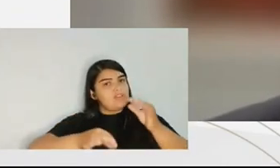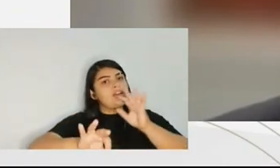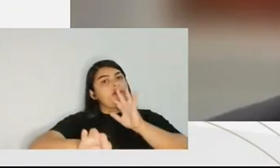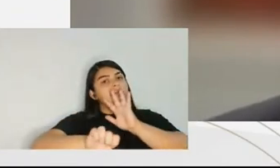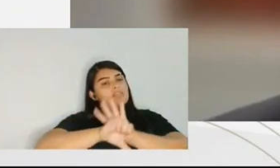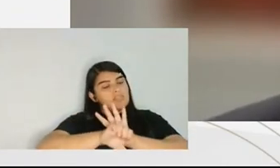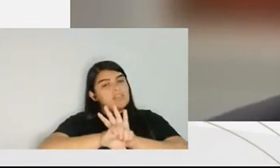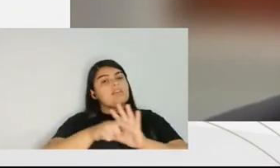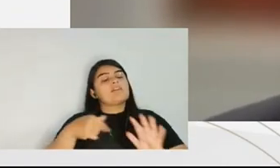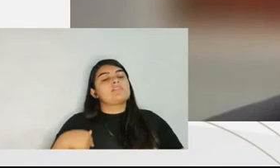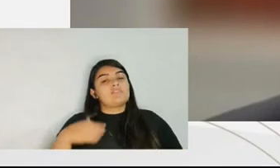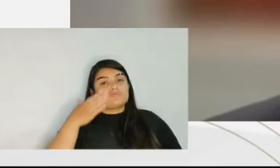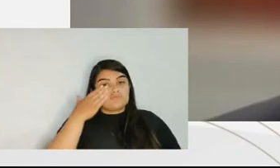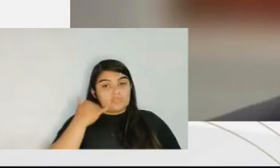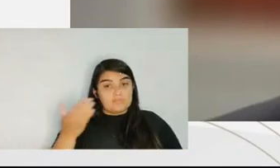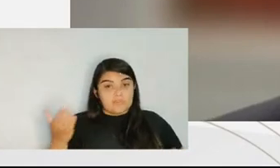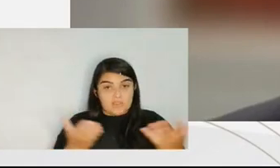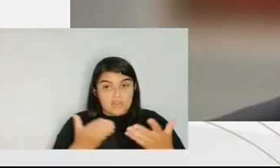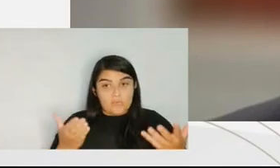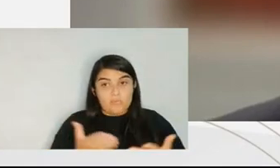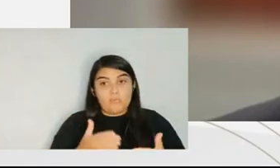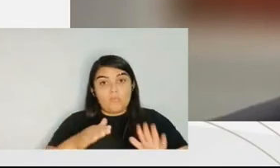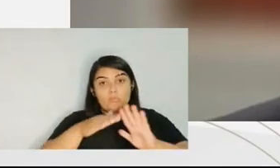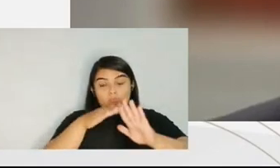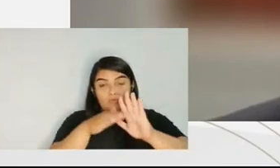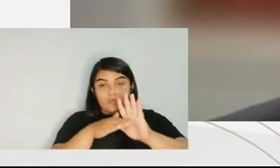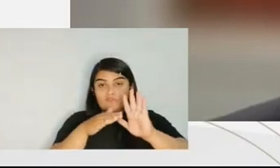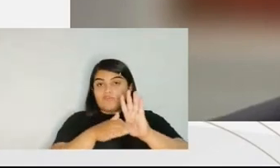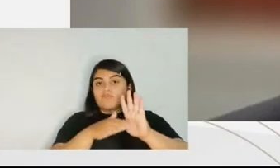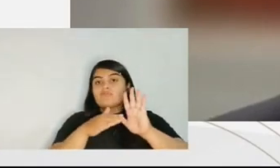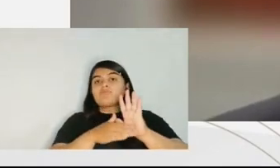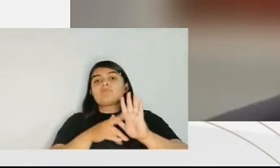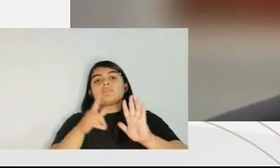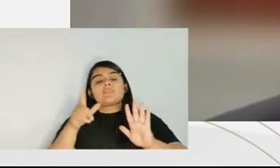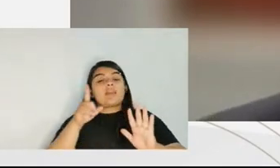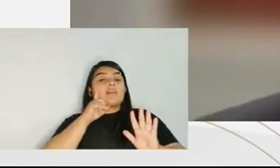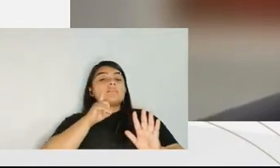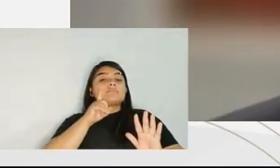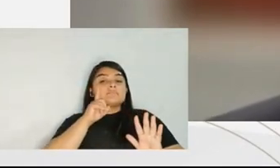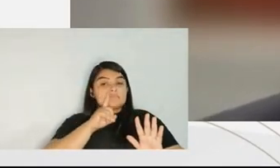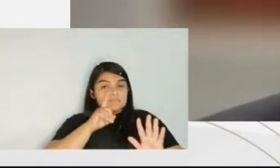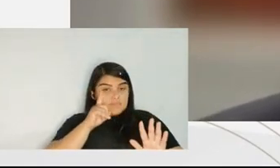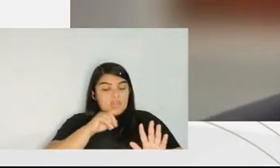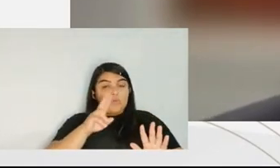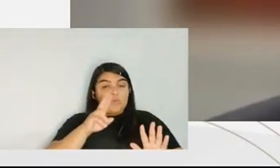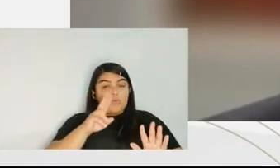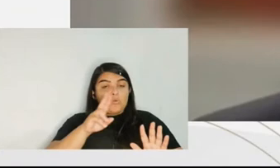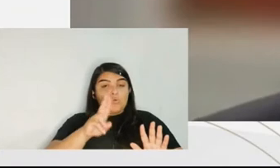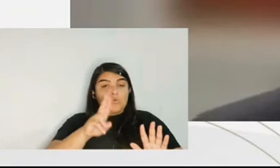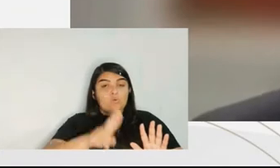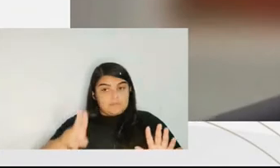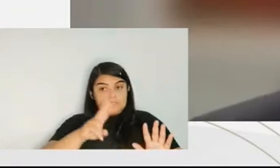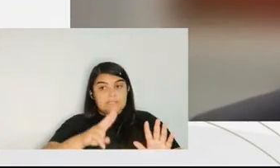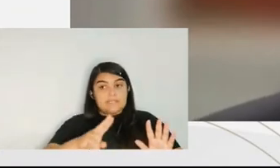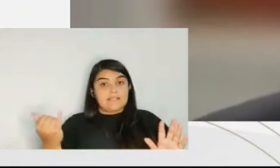criminal justice. And I've heard that an AI program, which is called Compass in